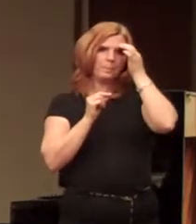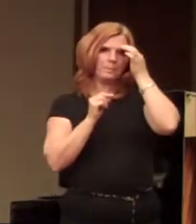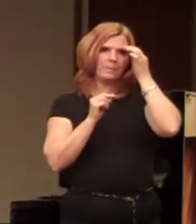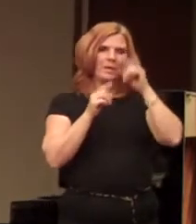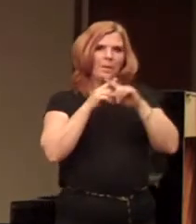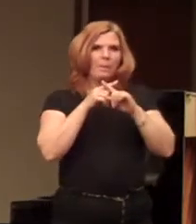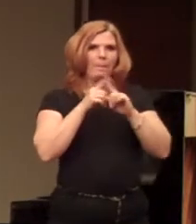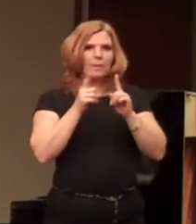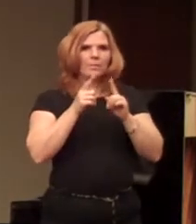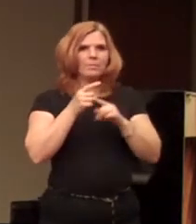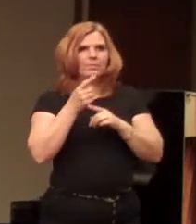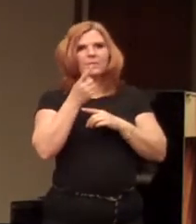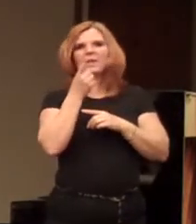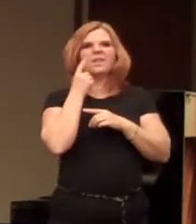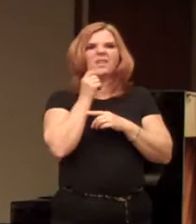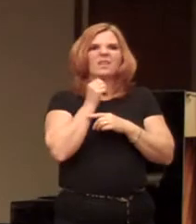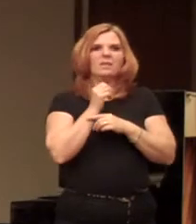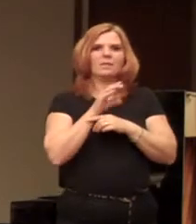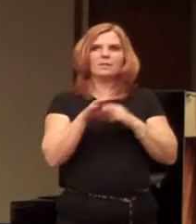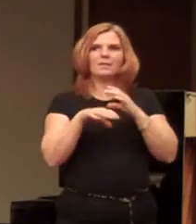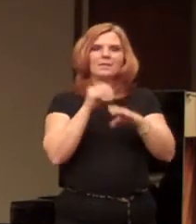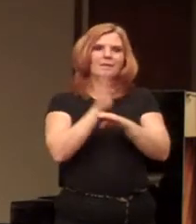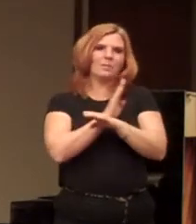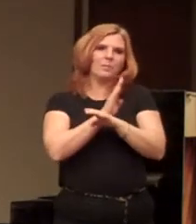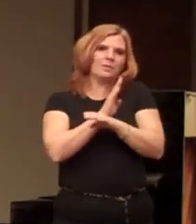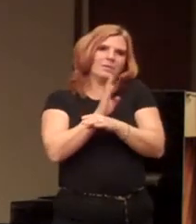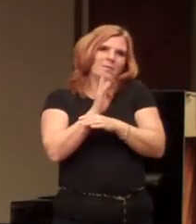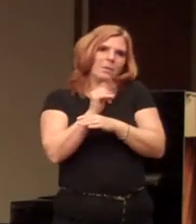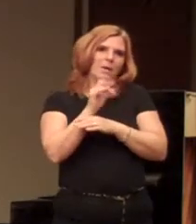And I think it's out of business by 1920.